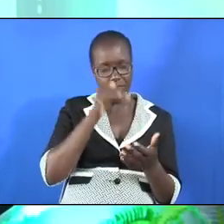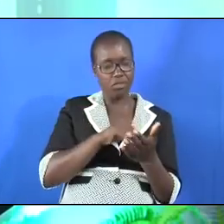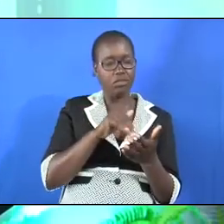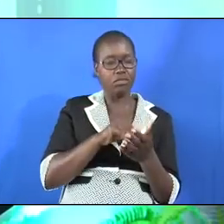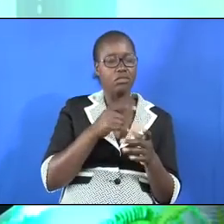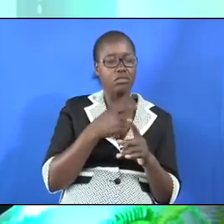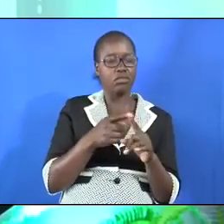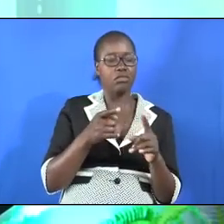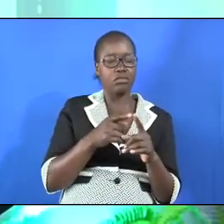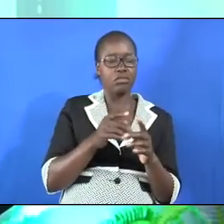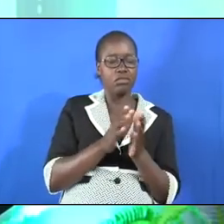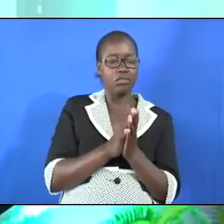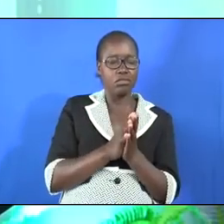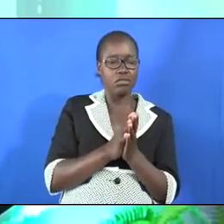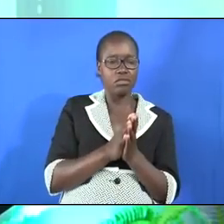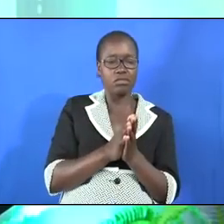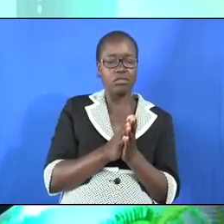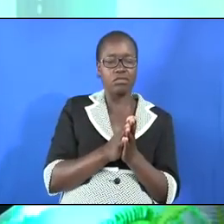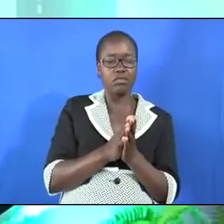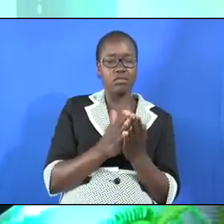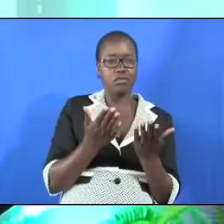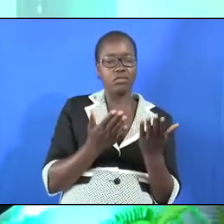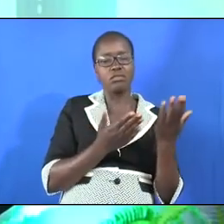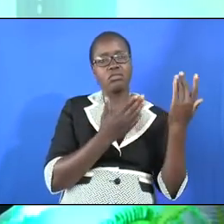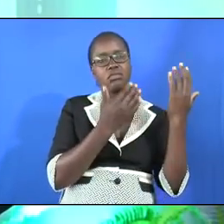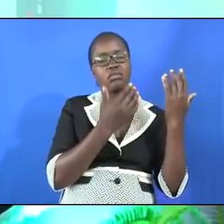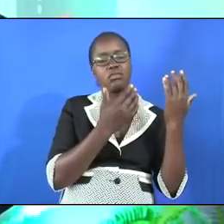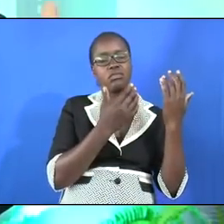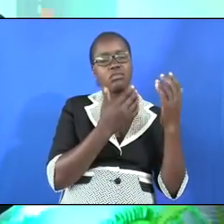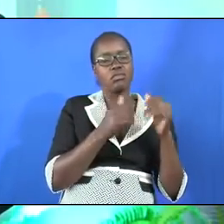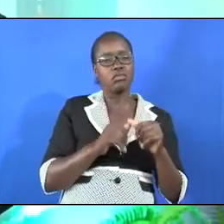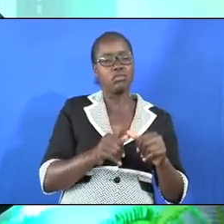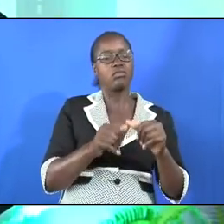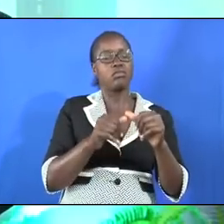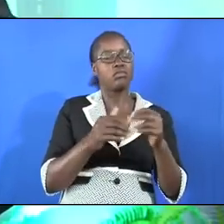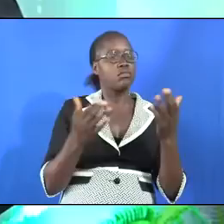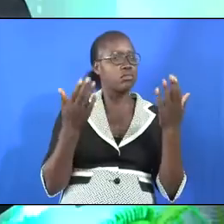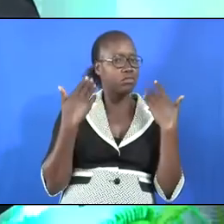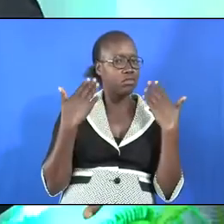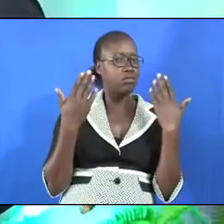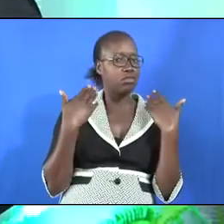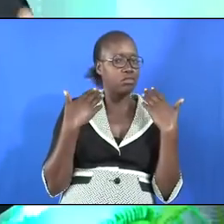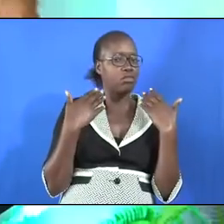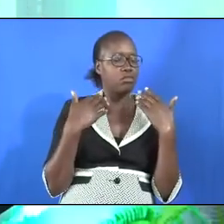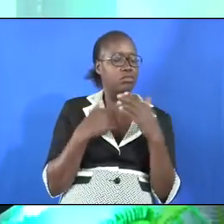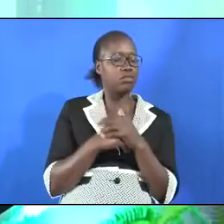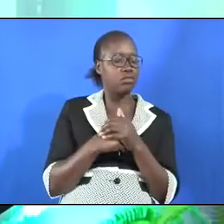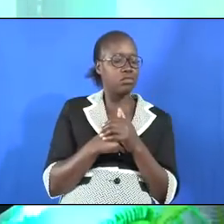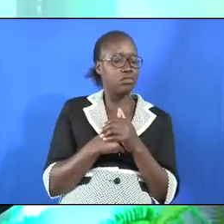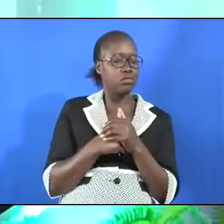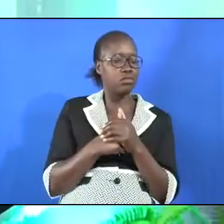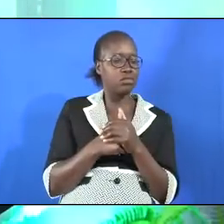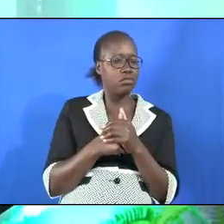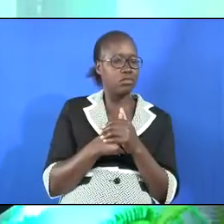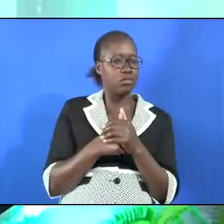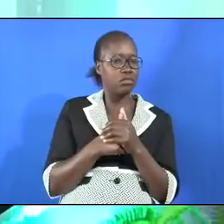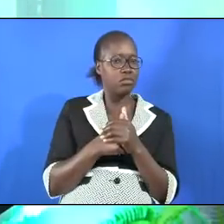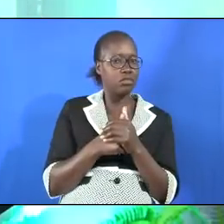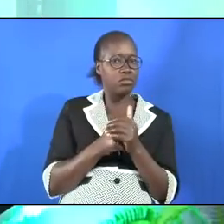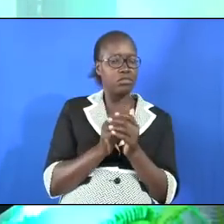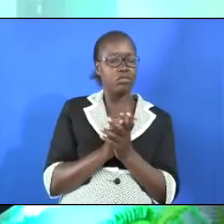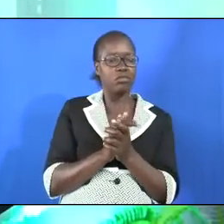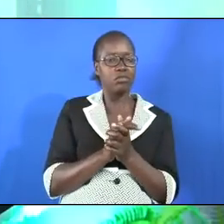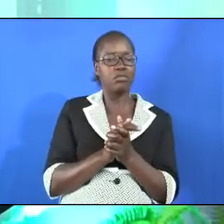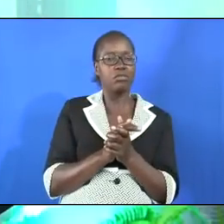but their fate will endure forever he would have fed them also with the finest of wheat